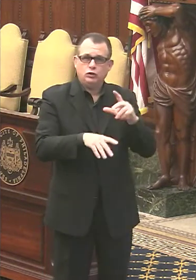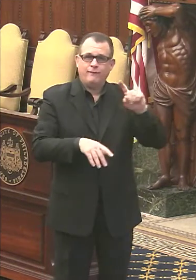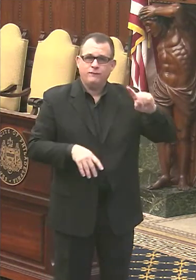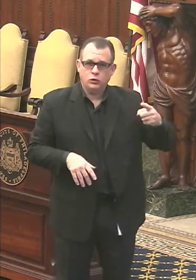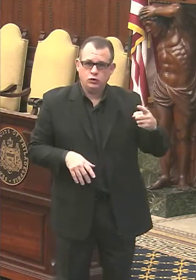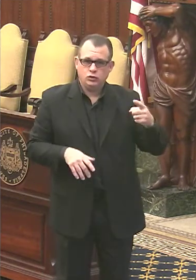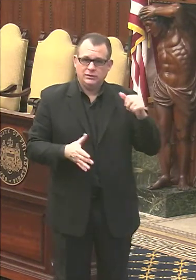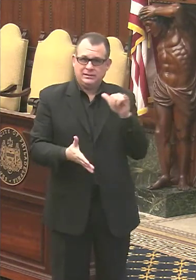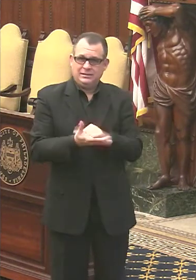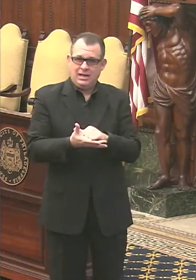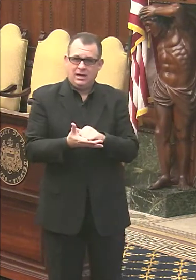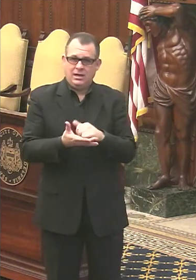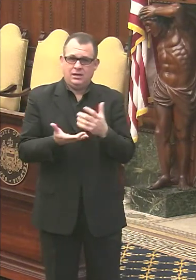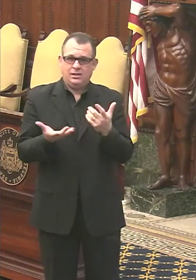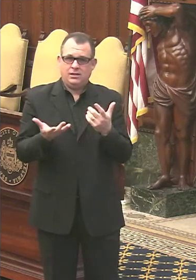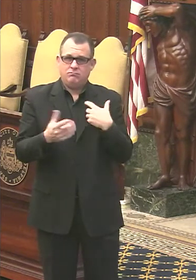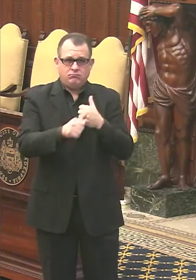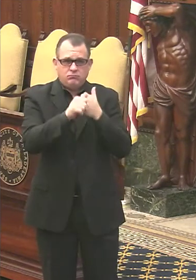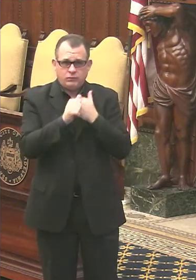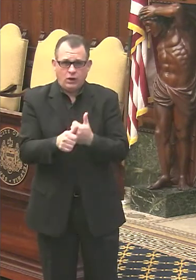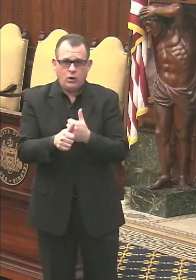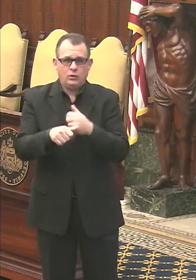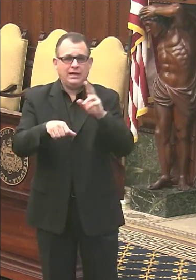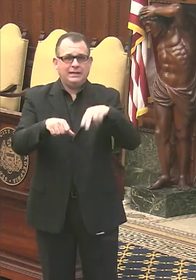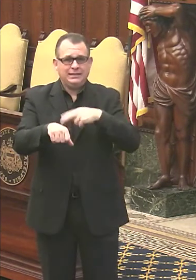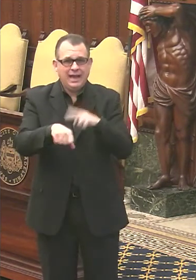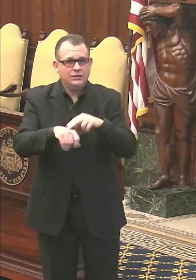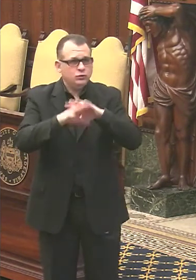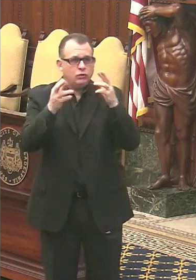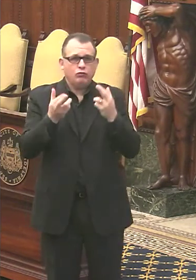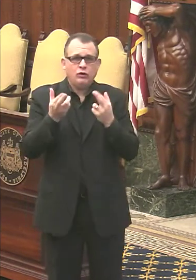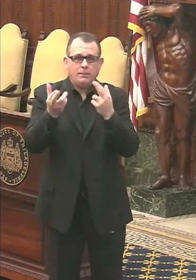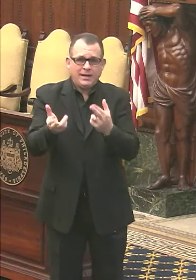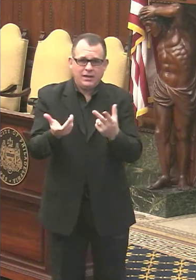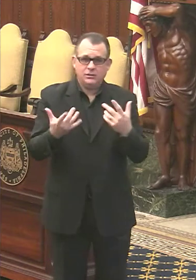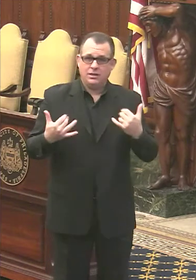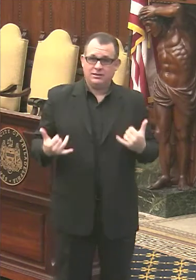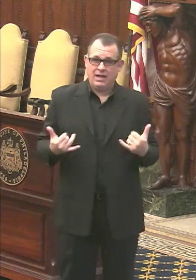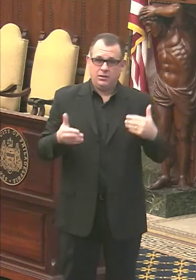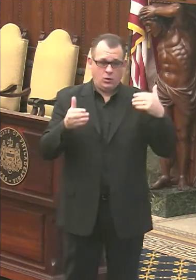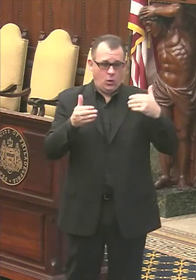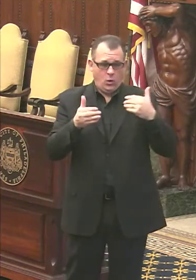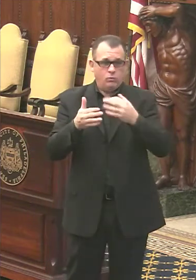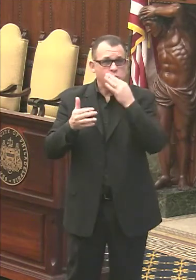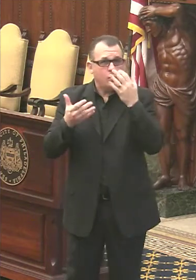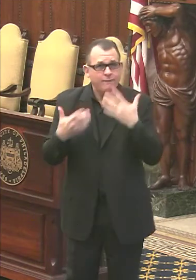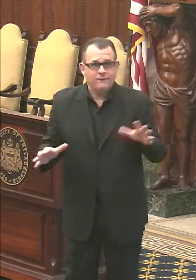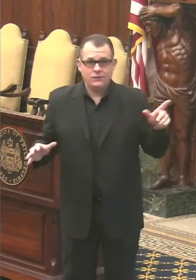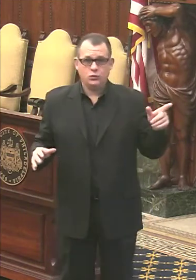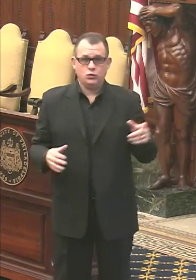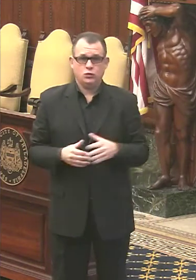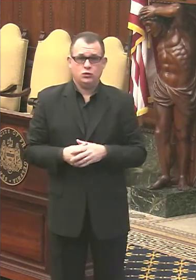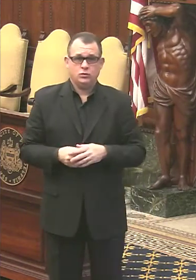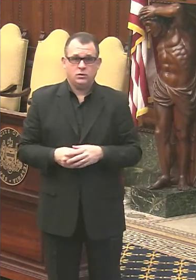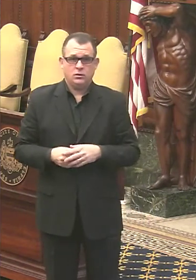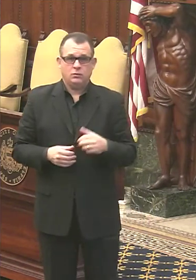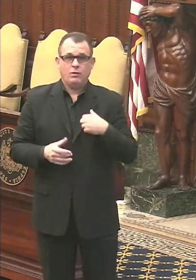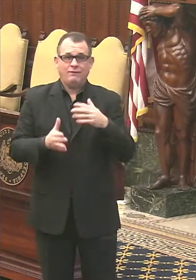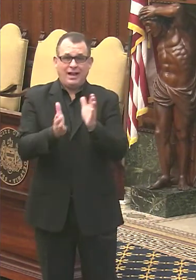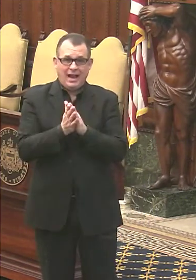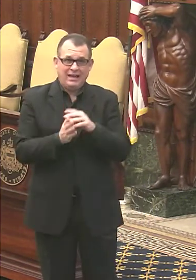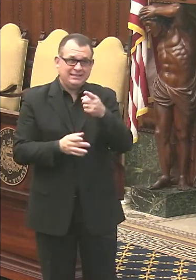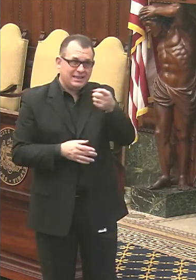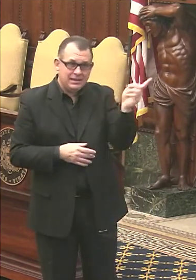following national local recommendations. And now that they are, they're not complete that, but they're getting close to being complete with that. Now we're asking them to go